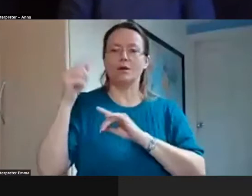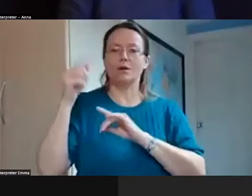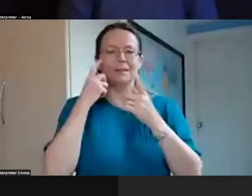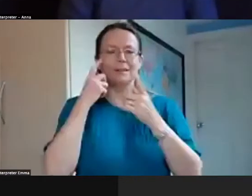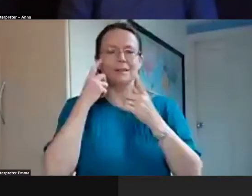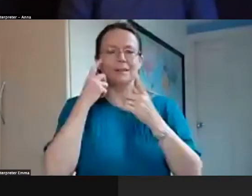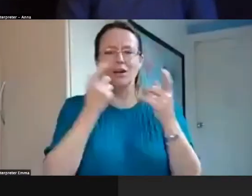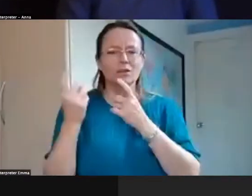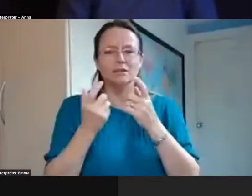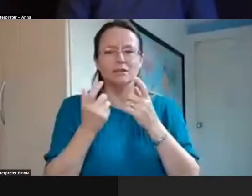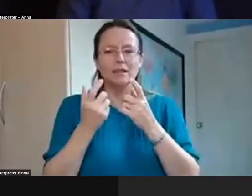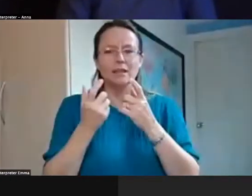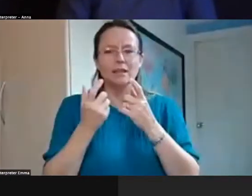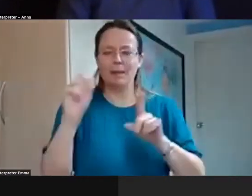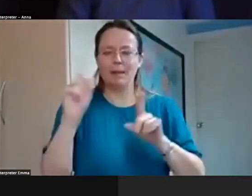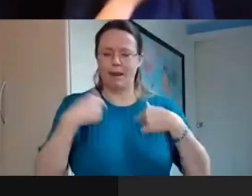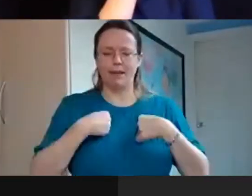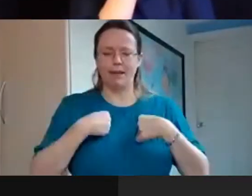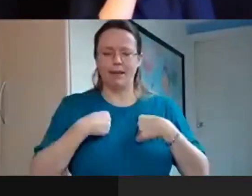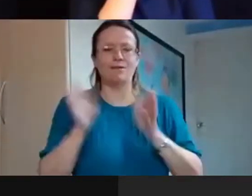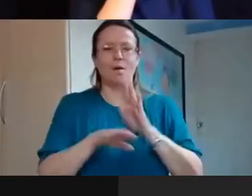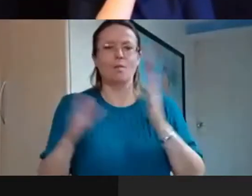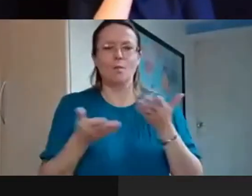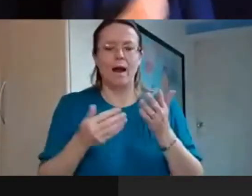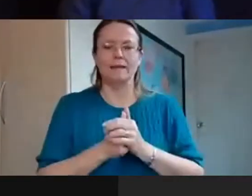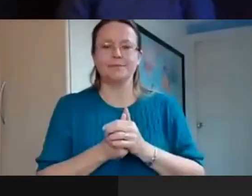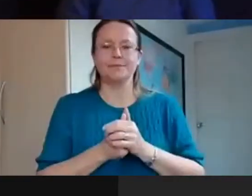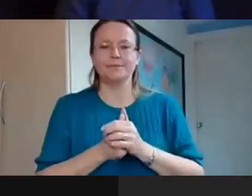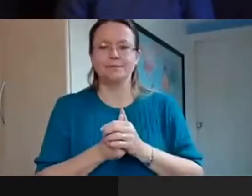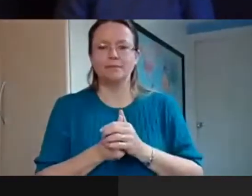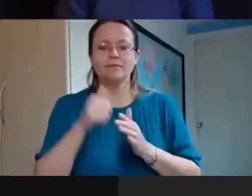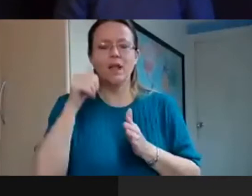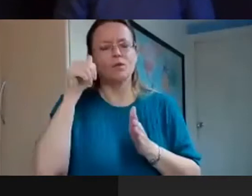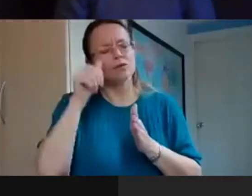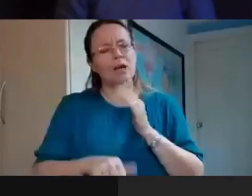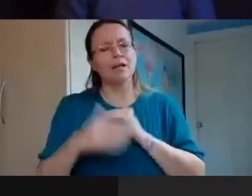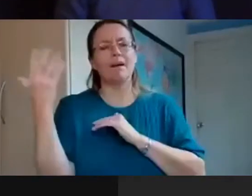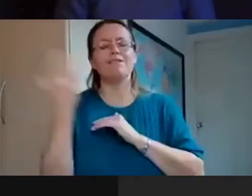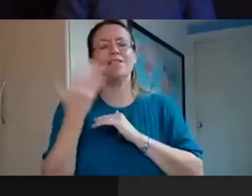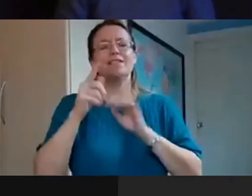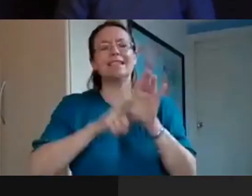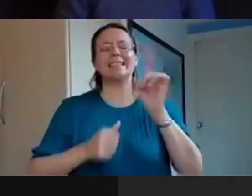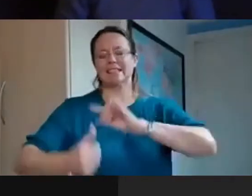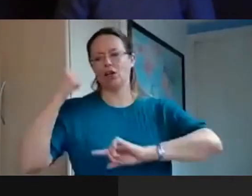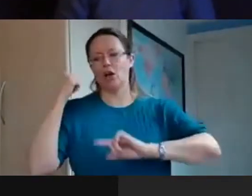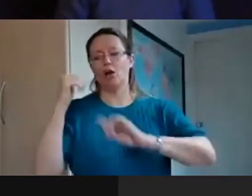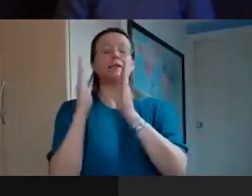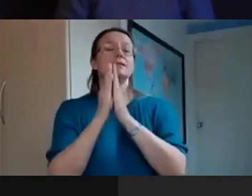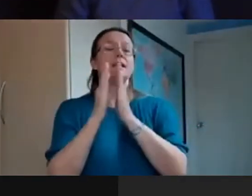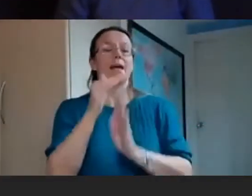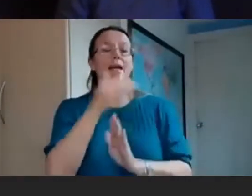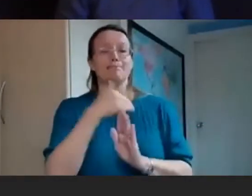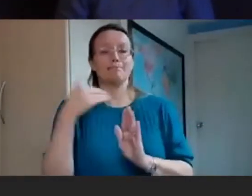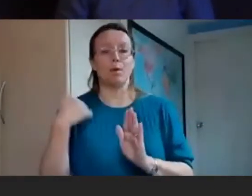people like me. Story one takes place about 15 years ago. It's a sunny Sunday morning and I'm looking at the notice